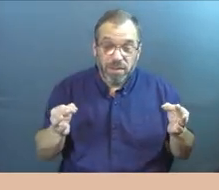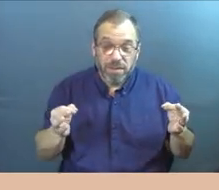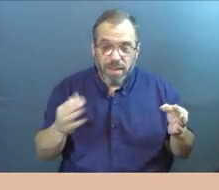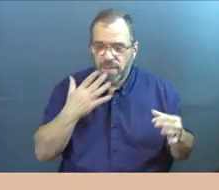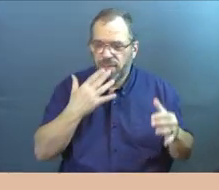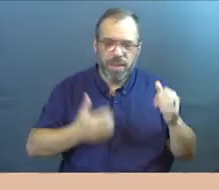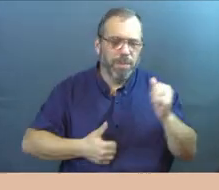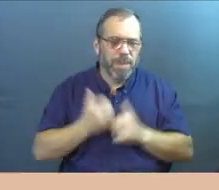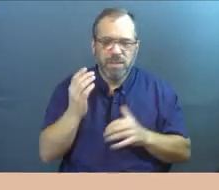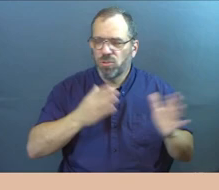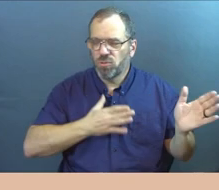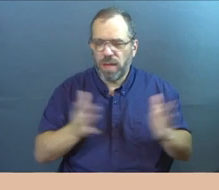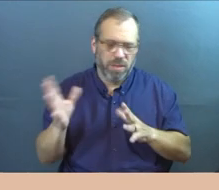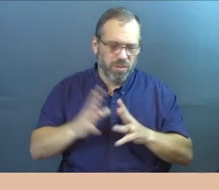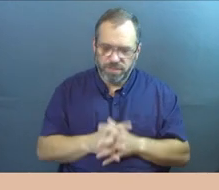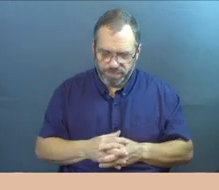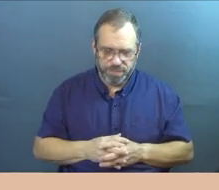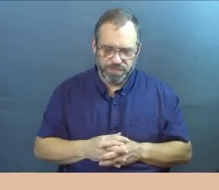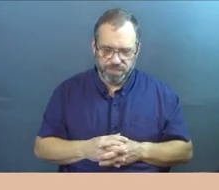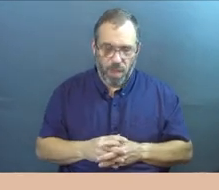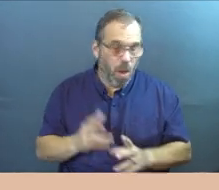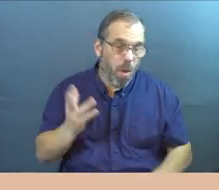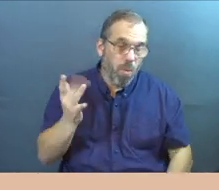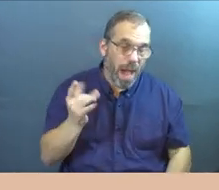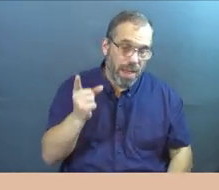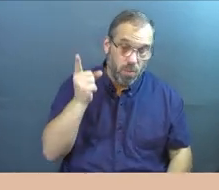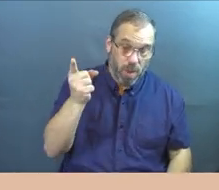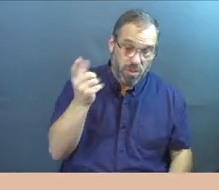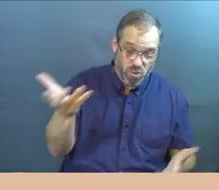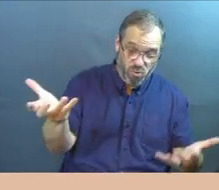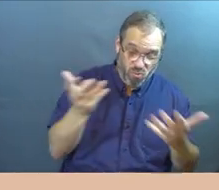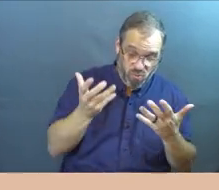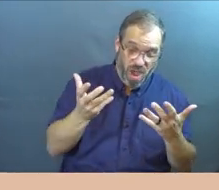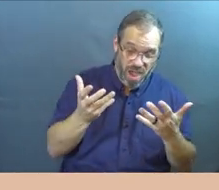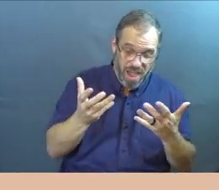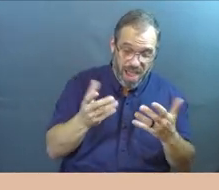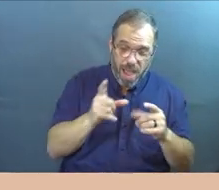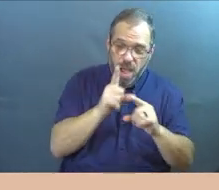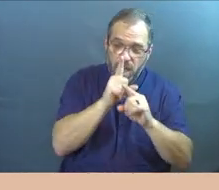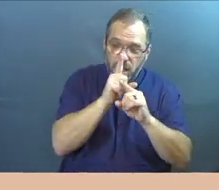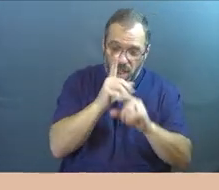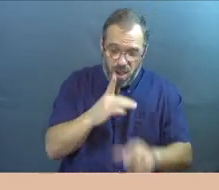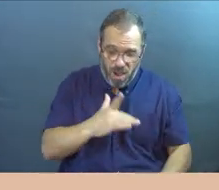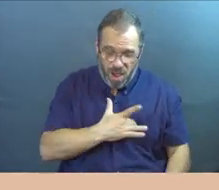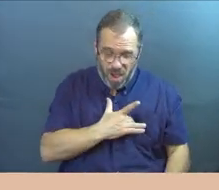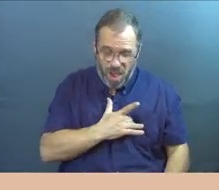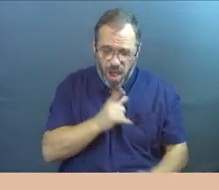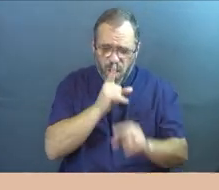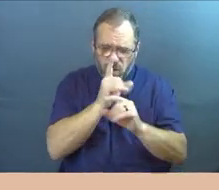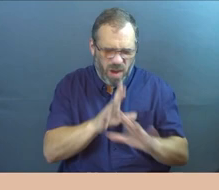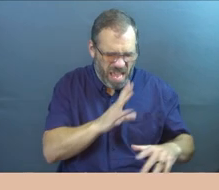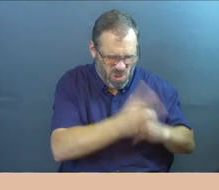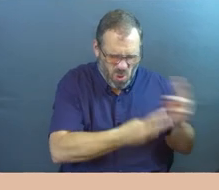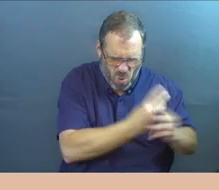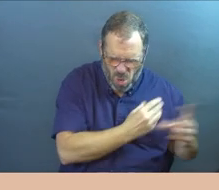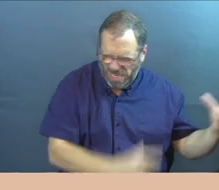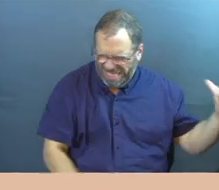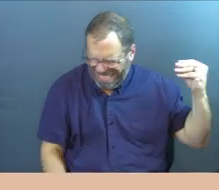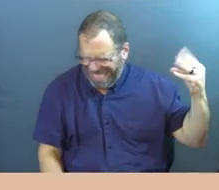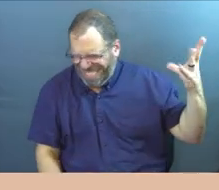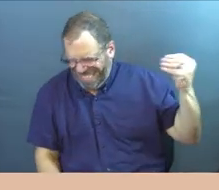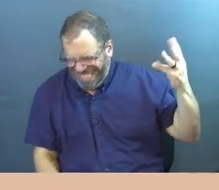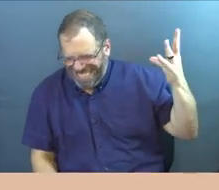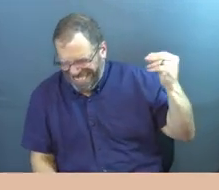was the best strategy because God, what you've wanted to do is to quiet our hearts in this overly loud world.